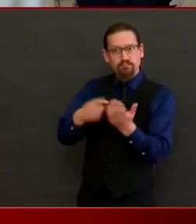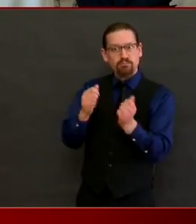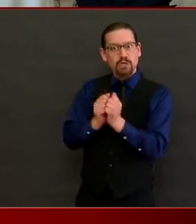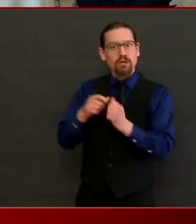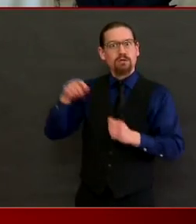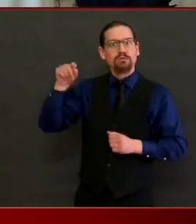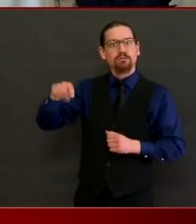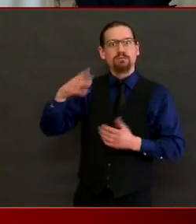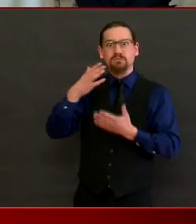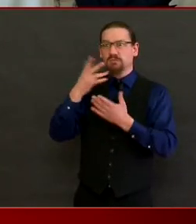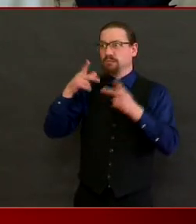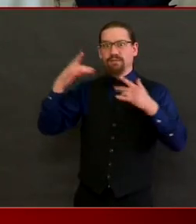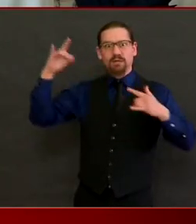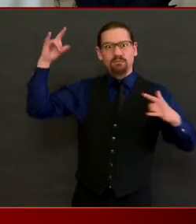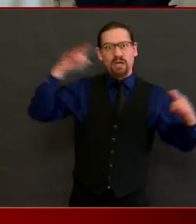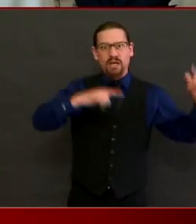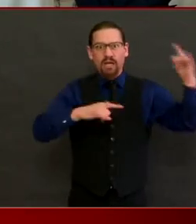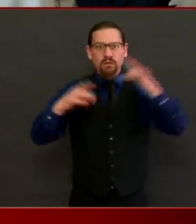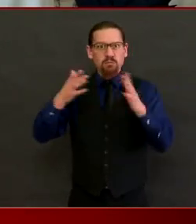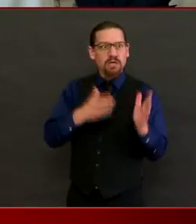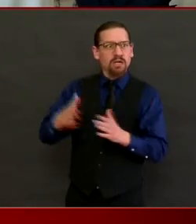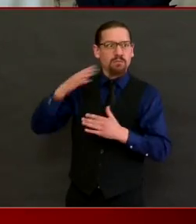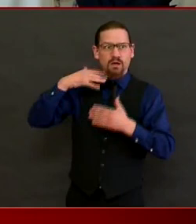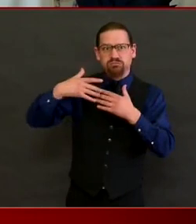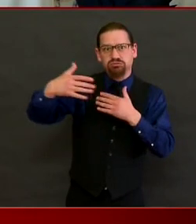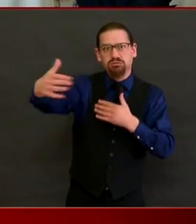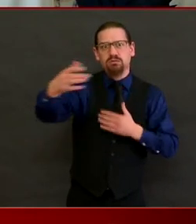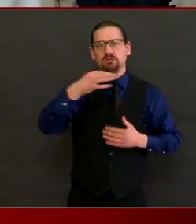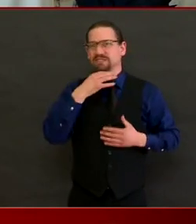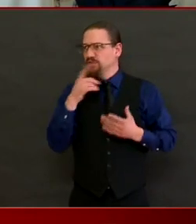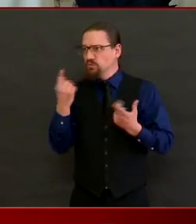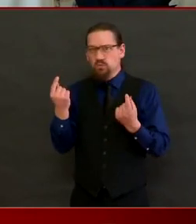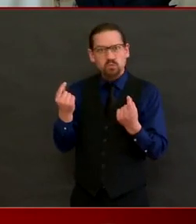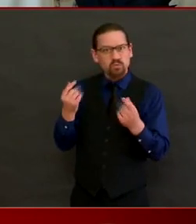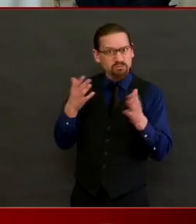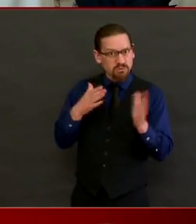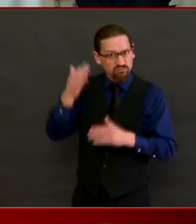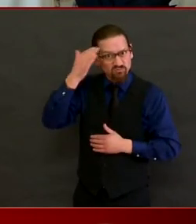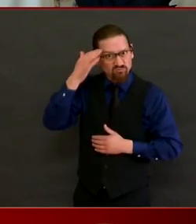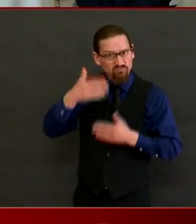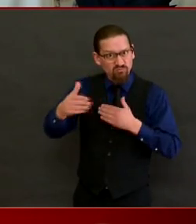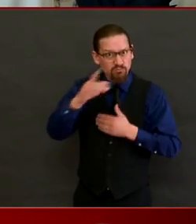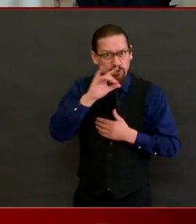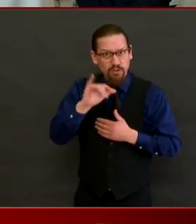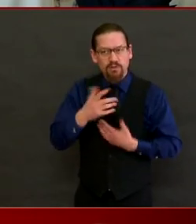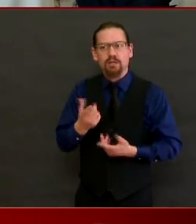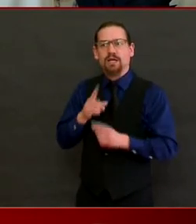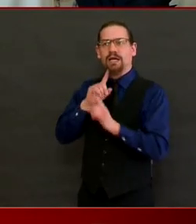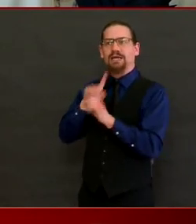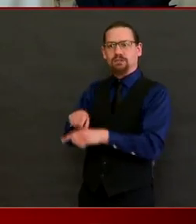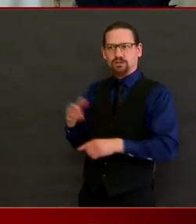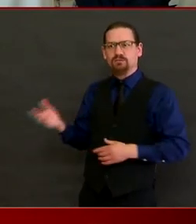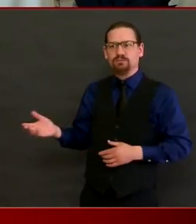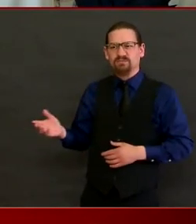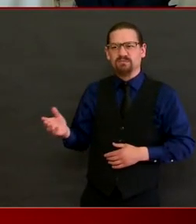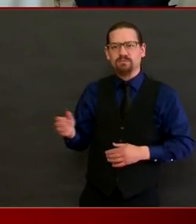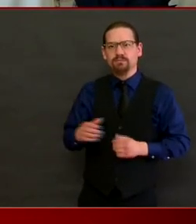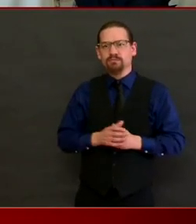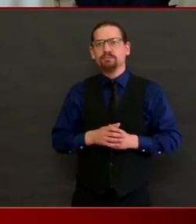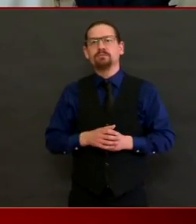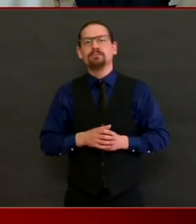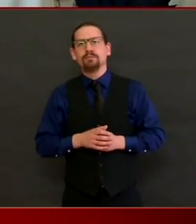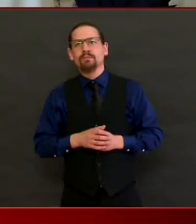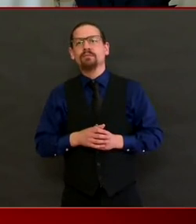So it's a good question. It's a difficult question. Of course, we are in touch with Hospitality Association